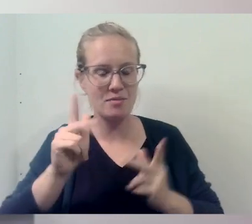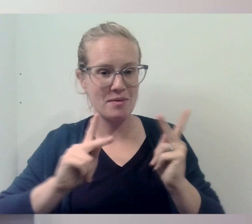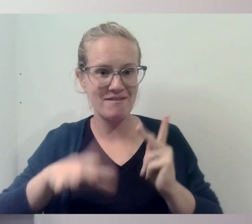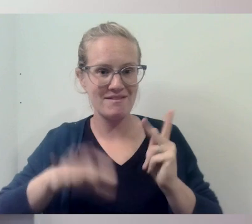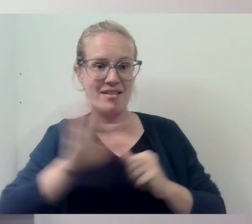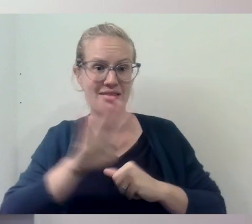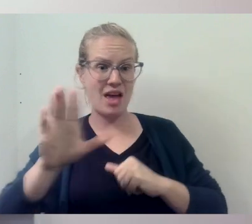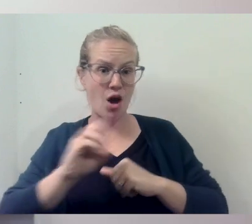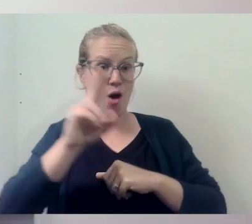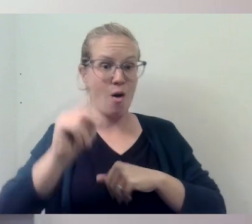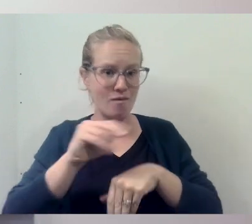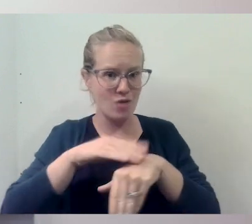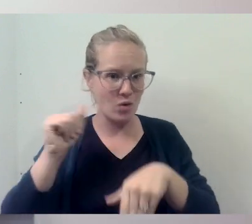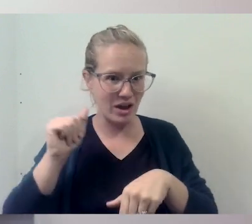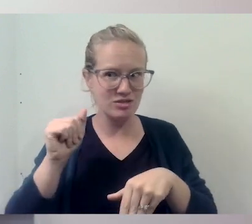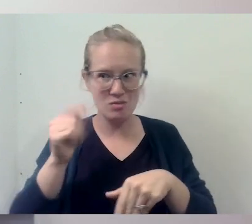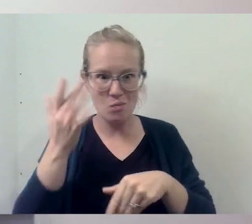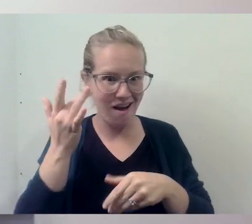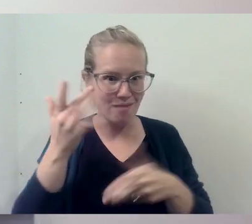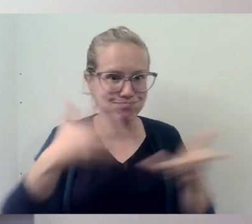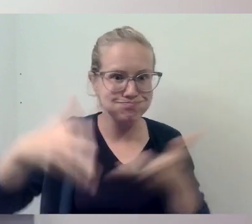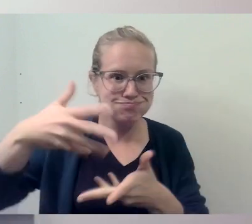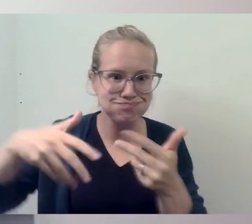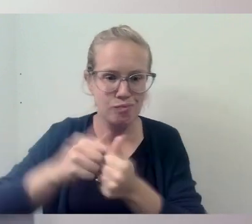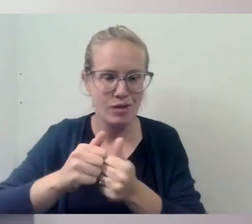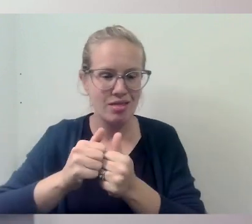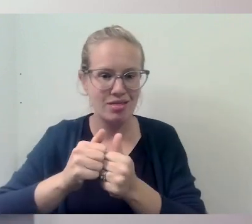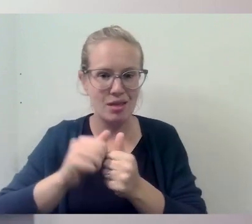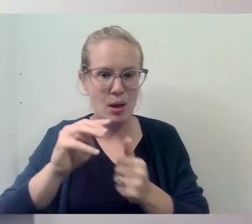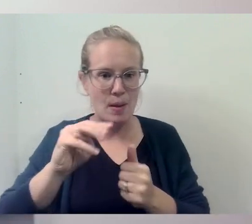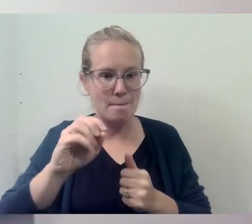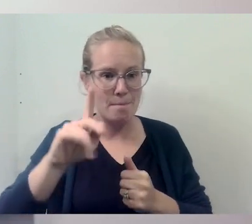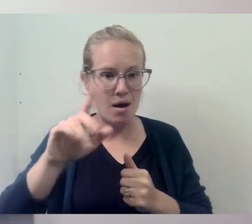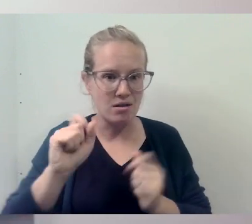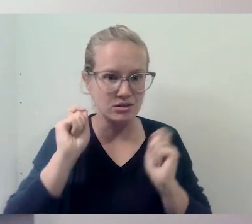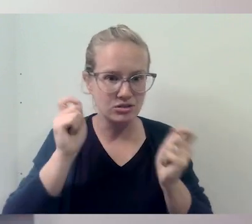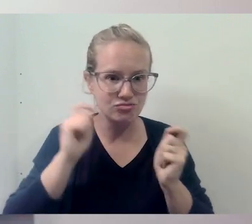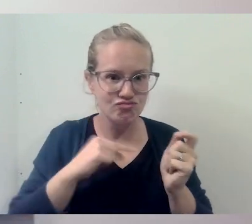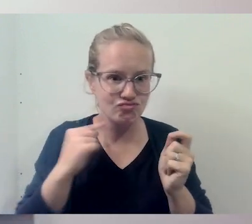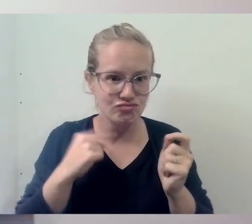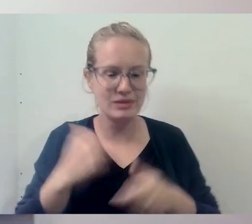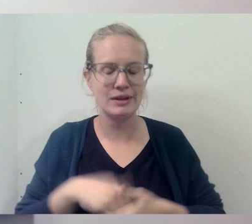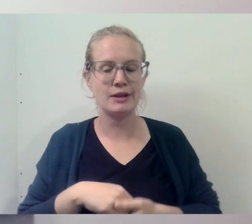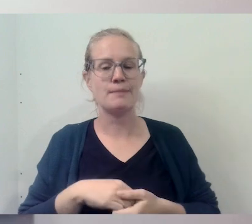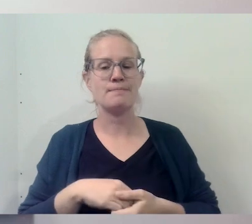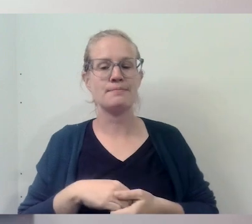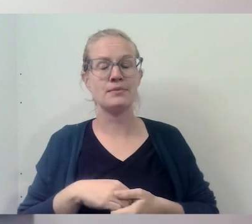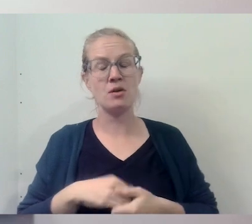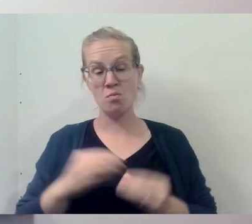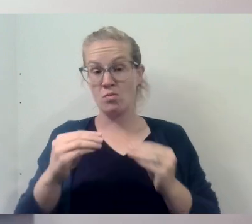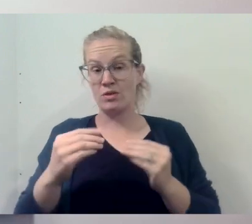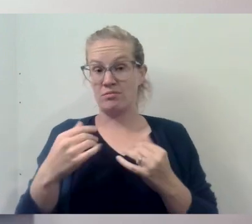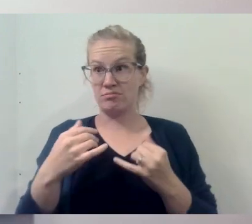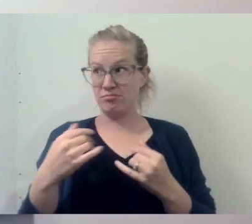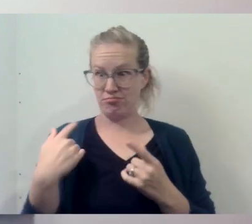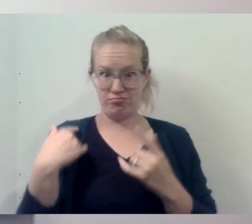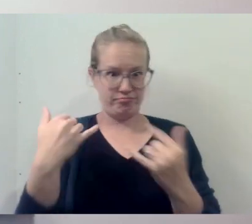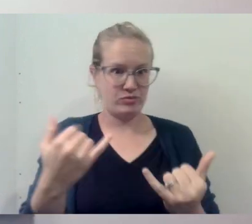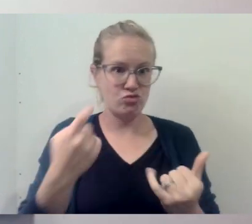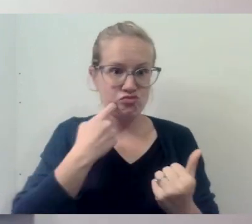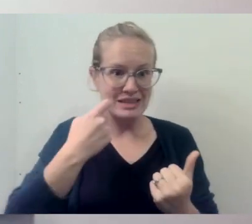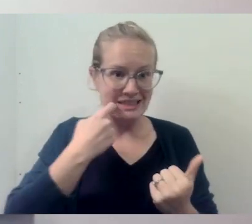And more recently, I would say that the church is